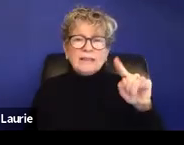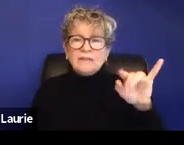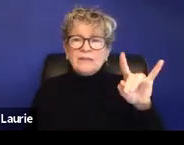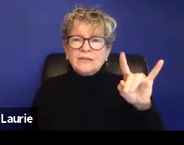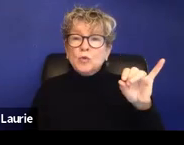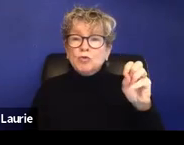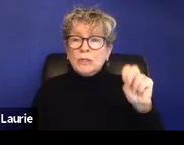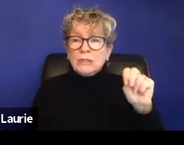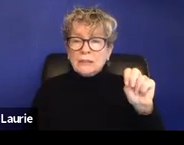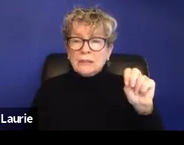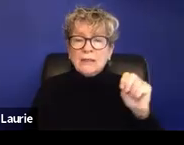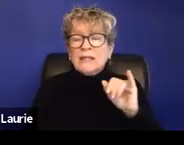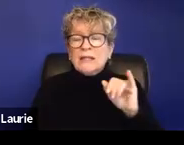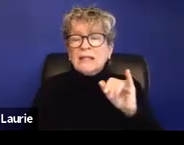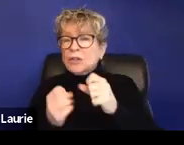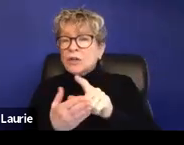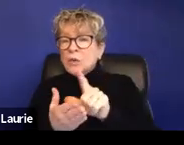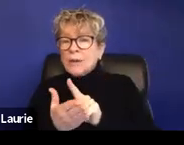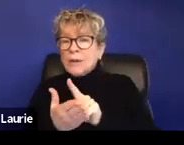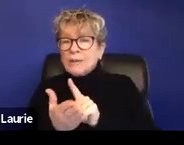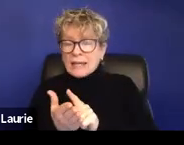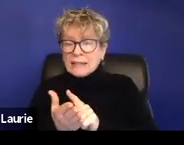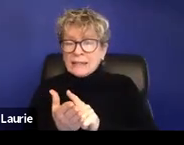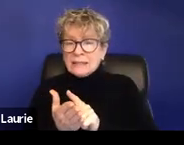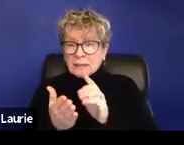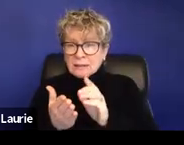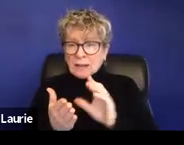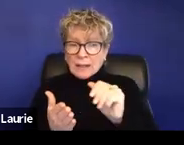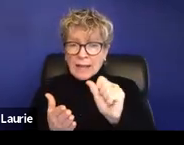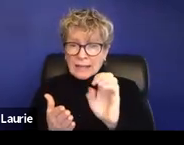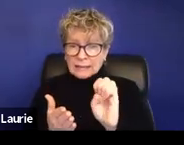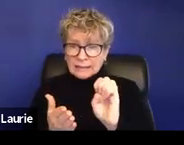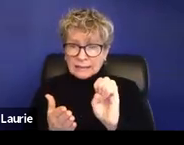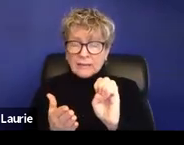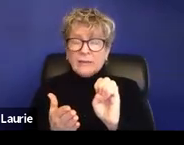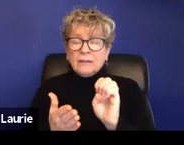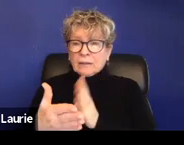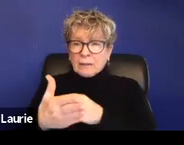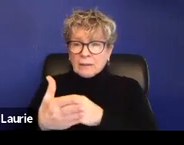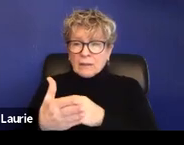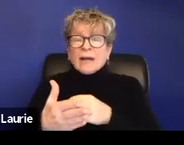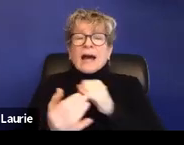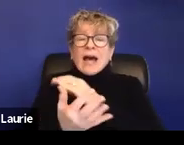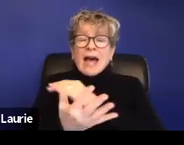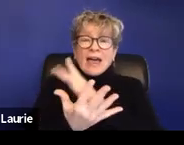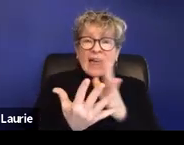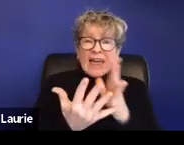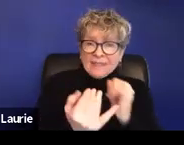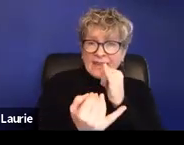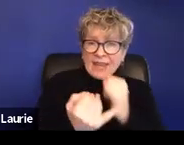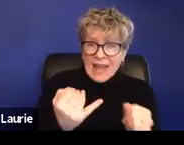case, um, a survivor at the very end should be able to request restitution. So these are costs